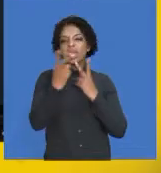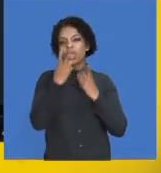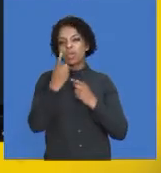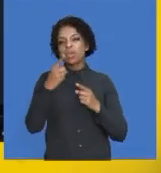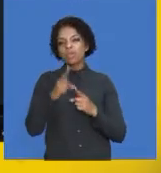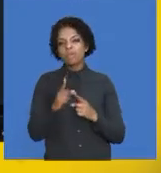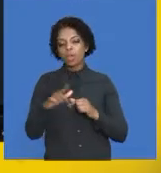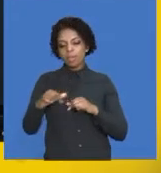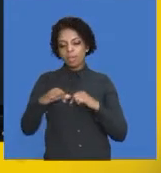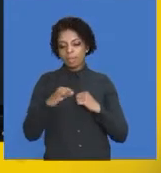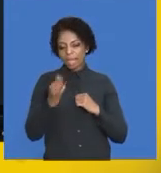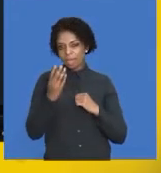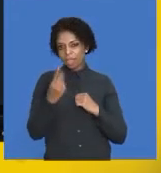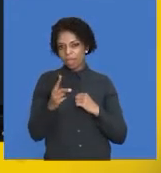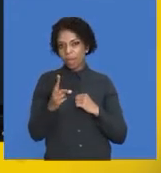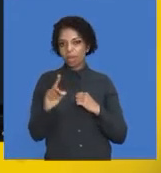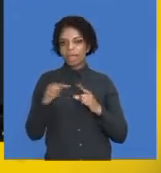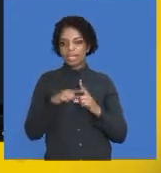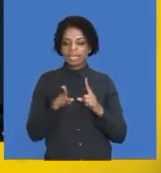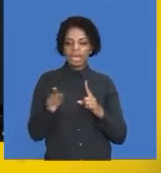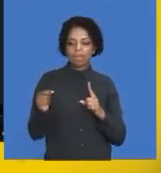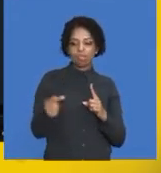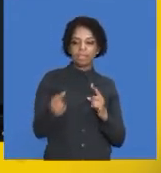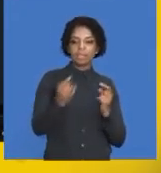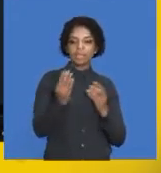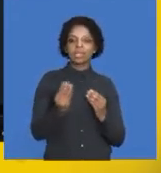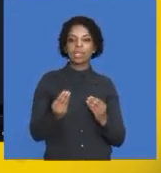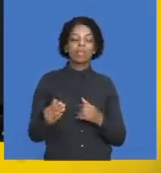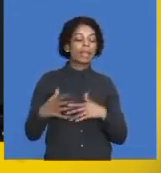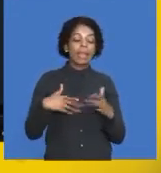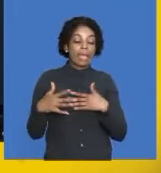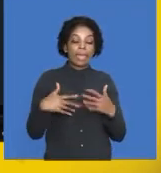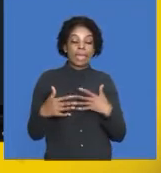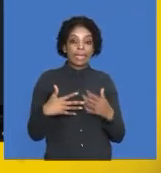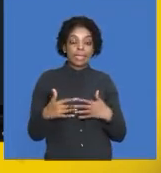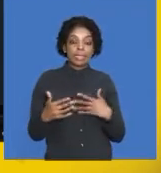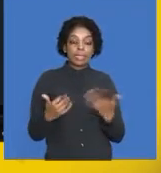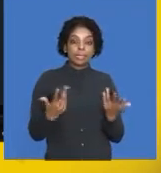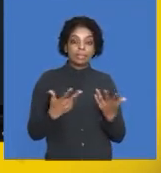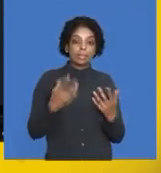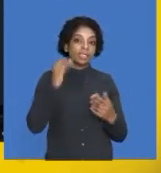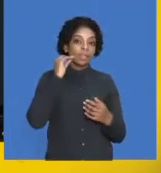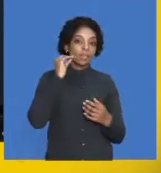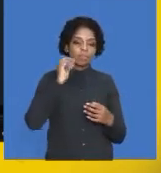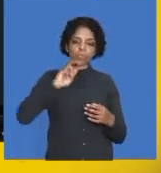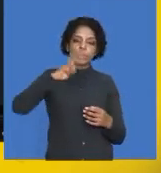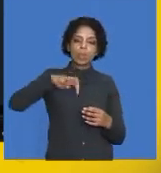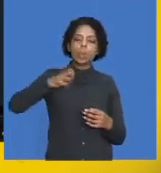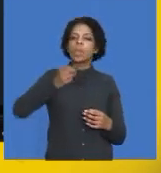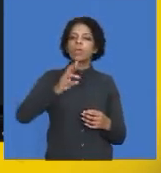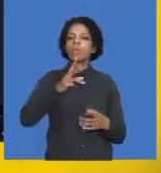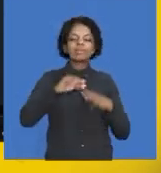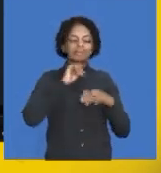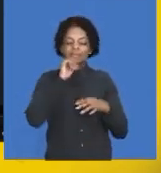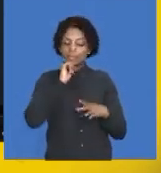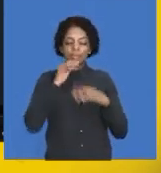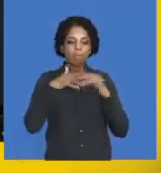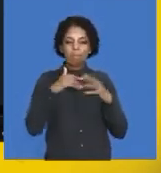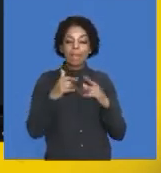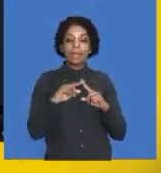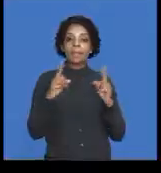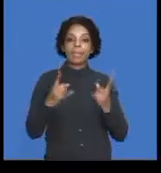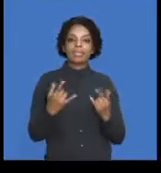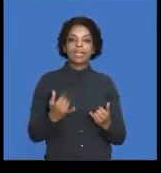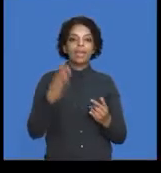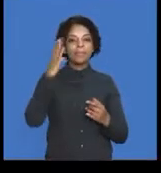materials, indirect materials stolen, any other additional information. In this case, no additional information. So, you've got